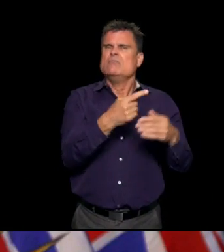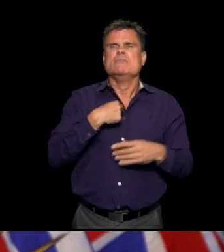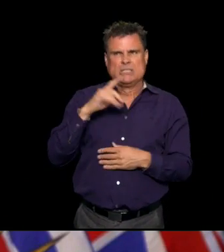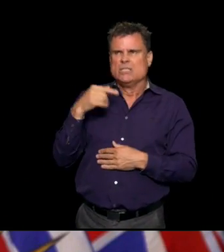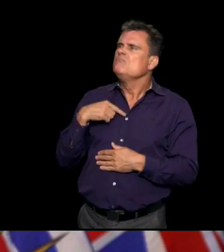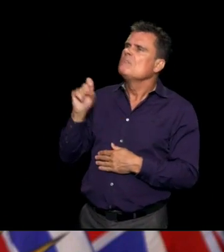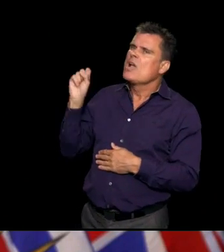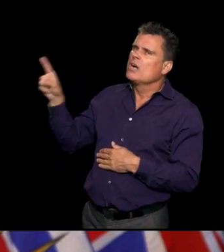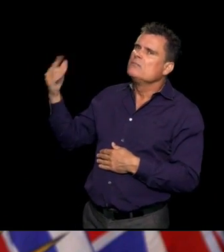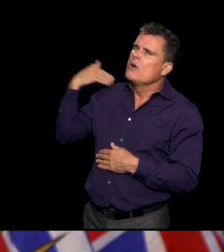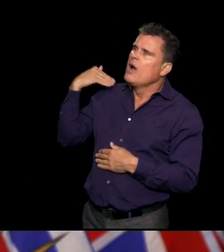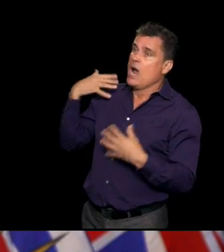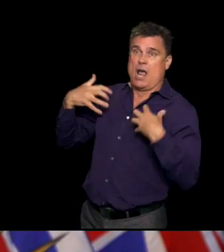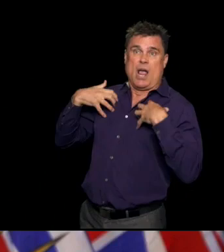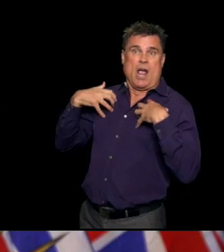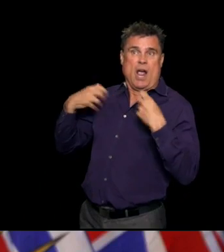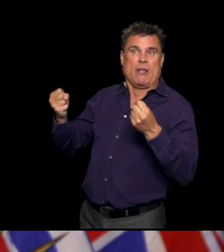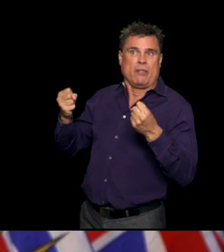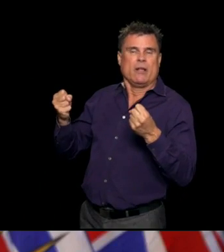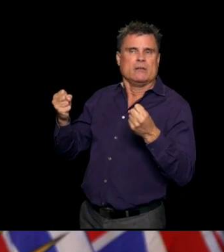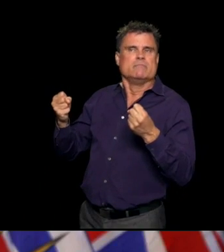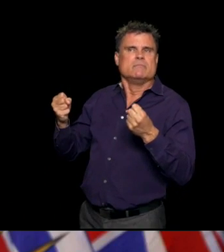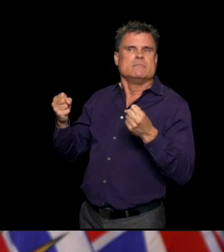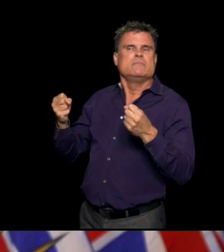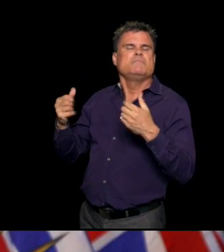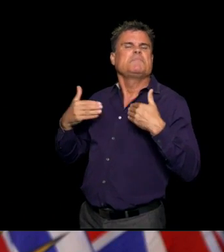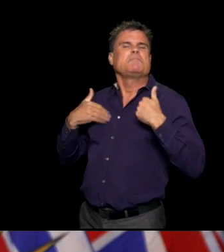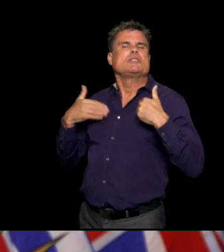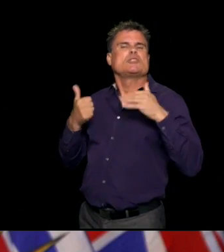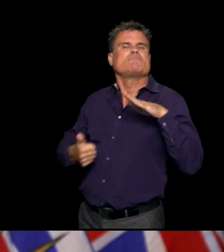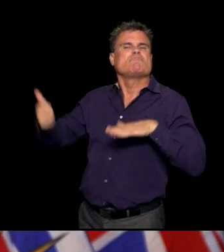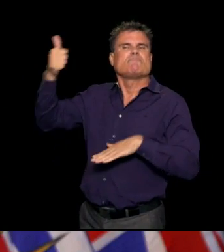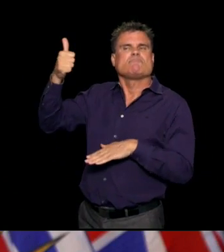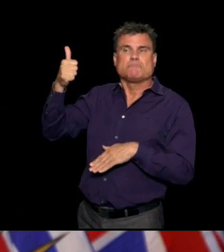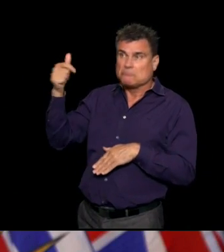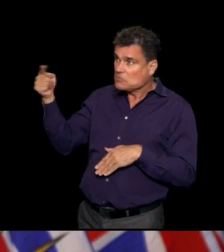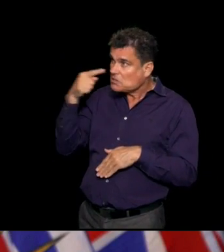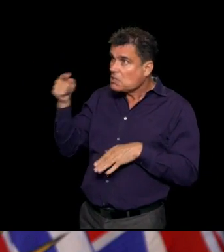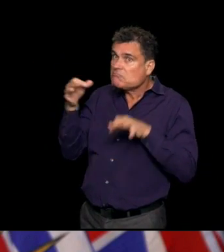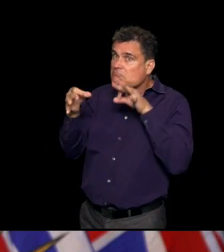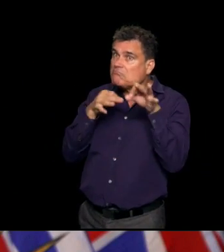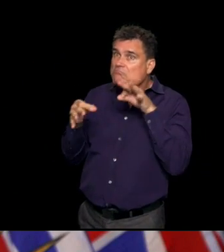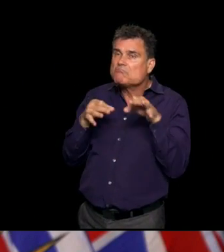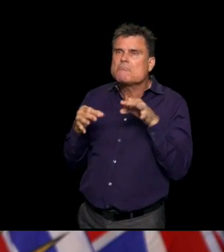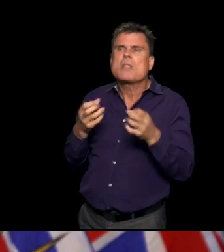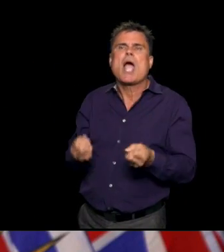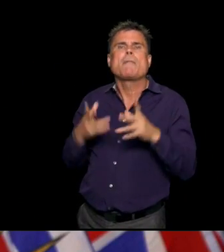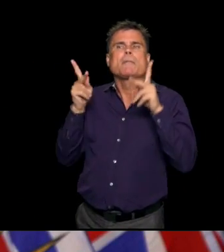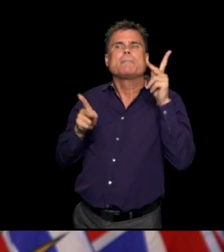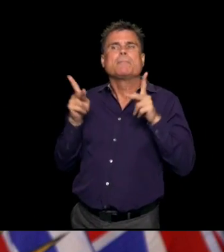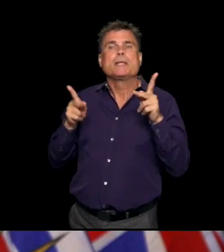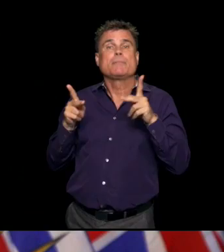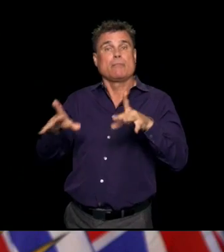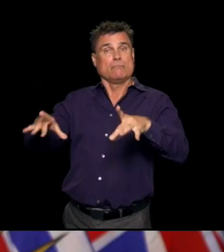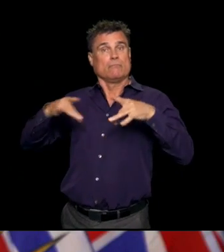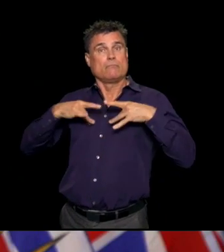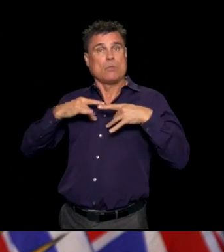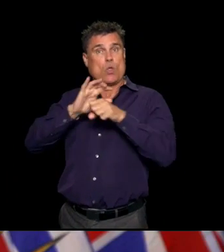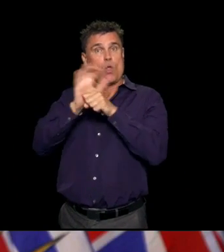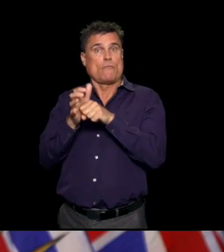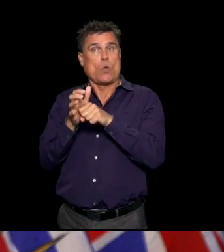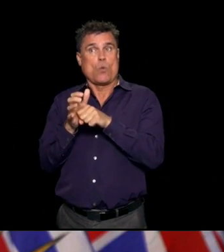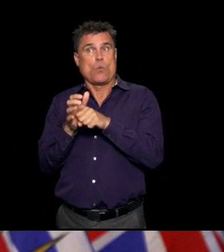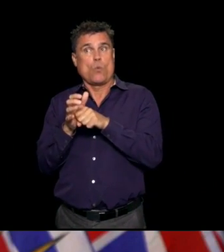asked the health ministry if they can provide even a rough sort of estimation or rough figures of how many people